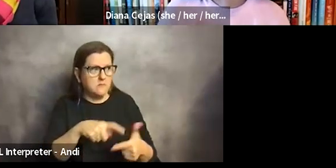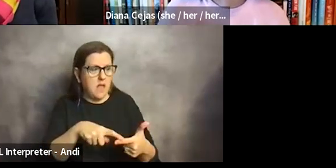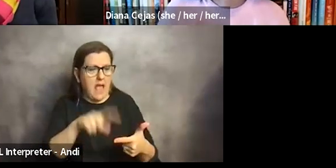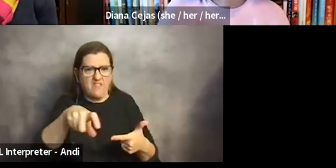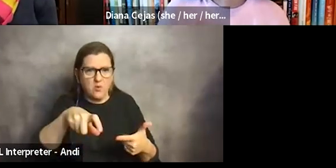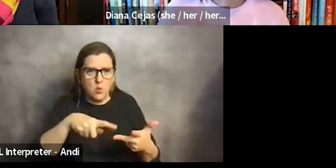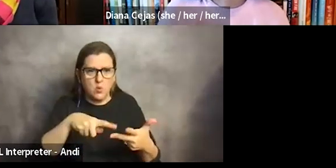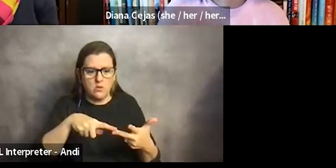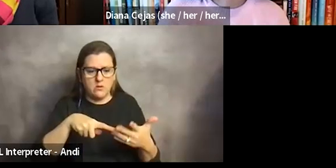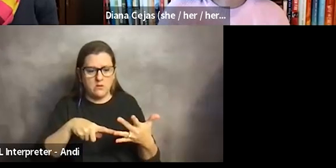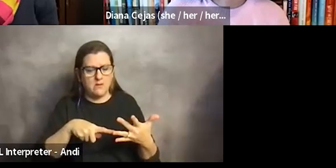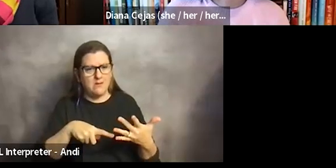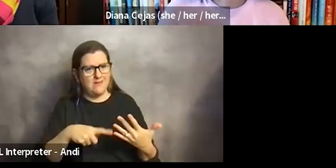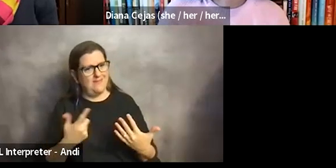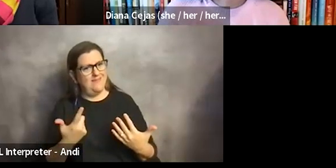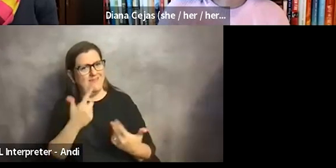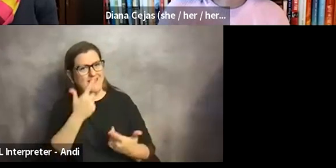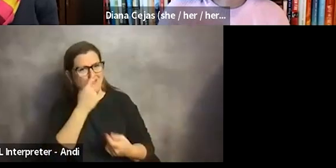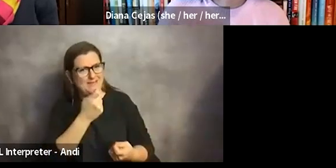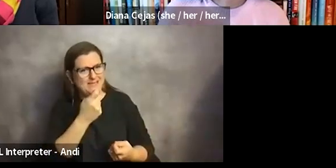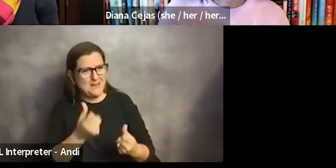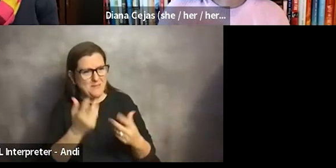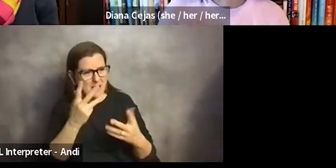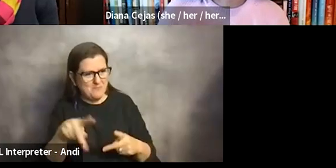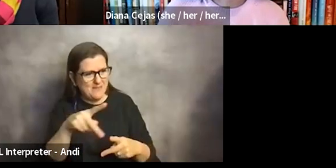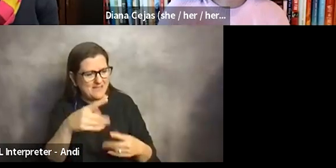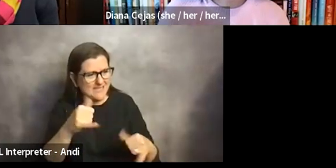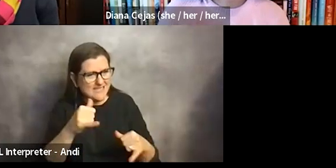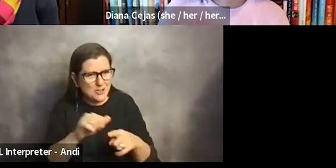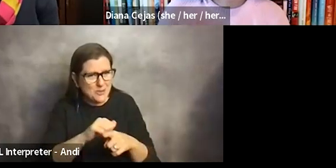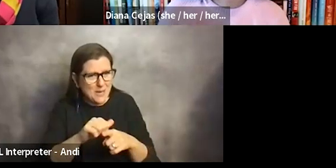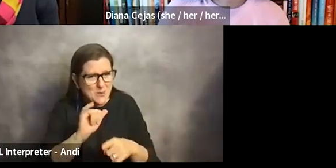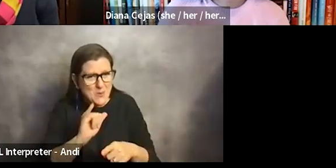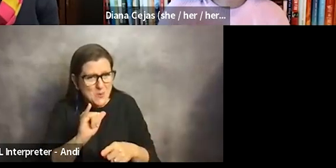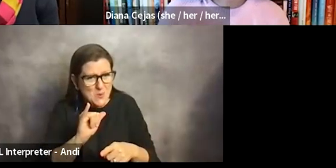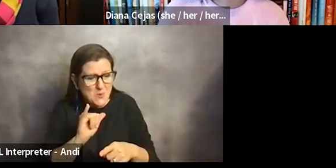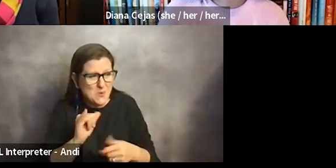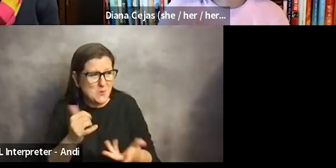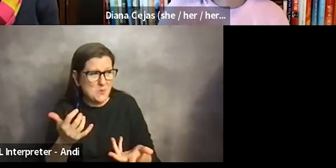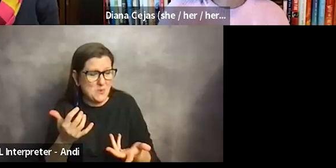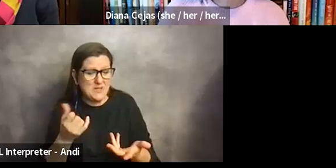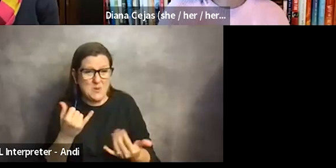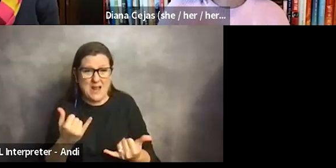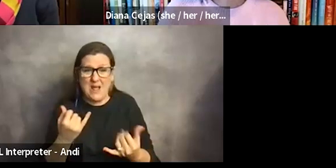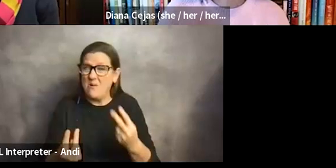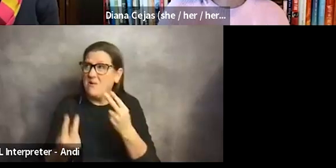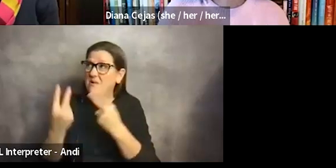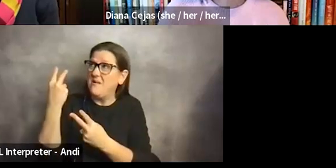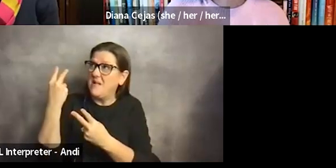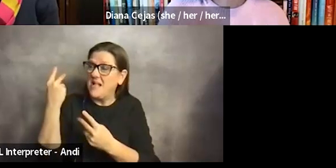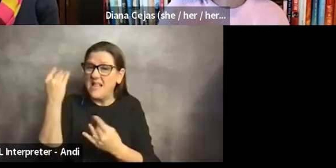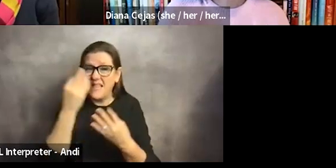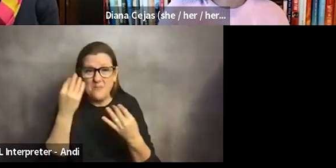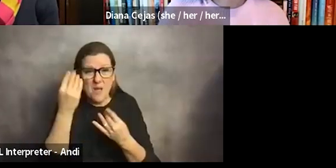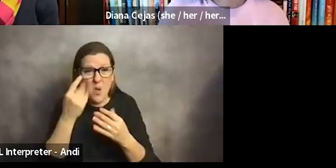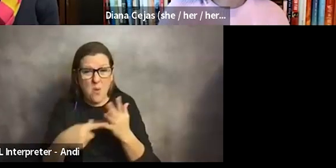but it was very interesting because a lot of those people were still trainees themselves and looking back and thinking about some of the things